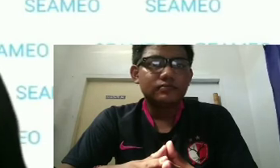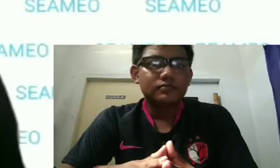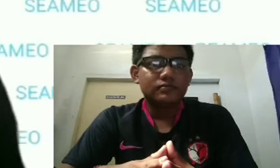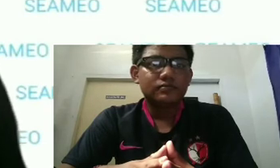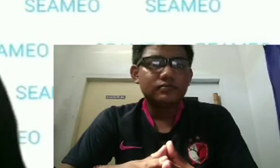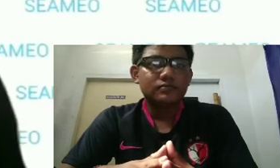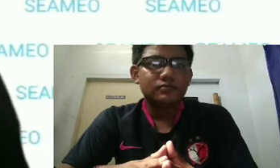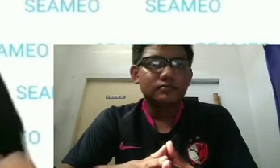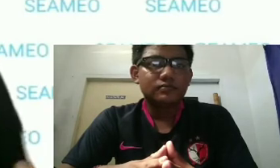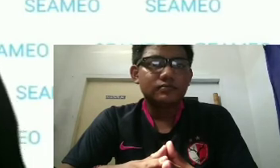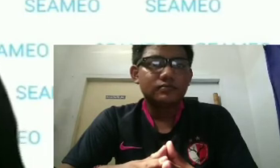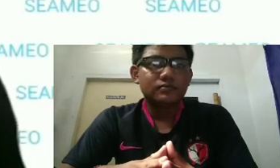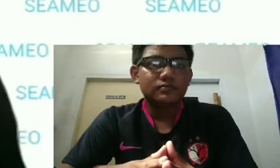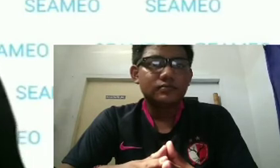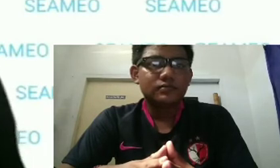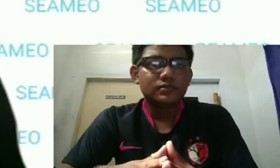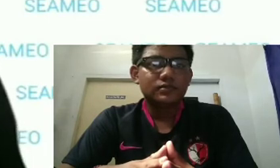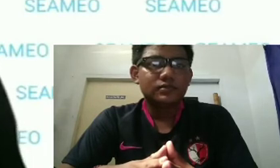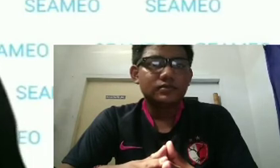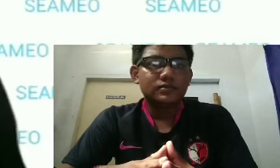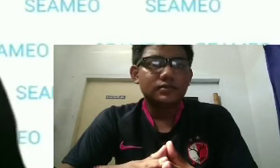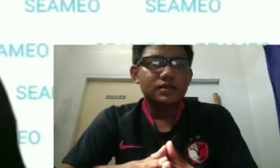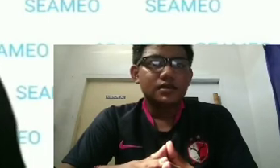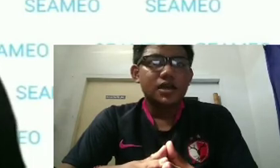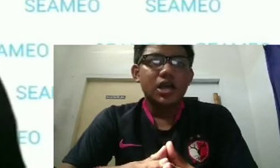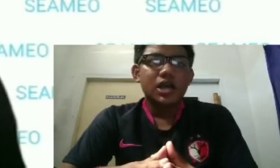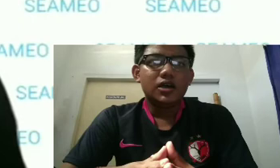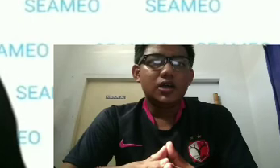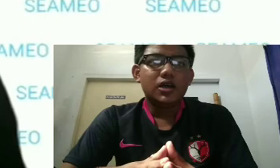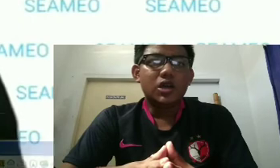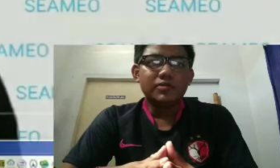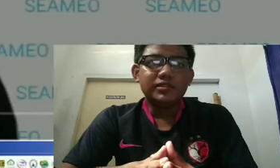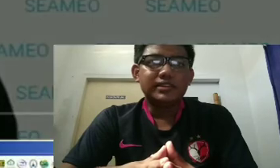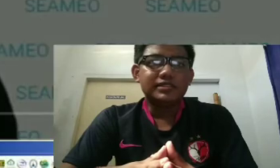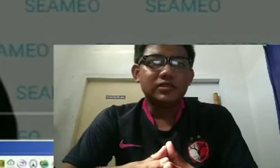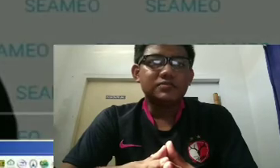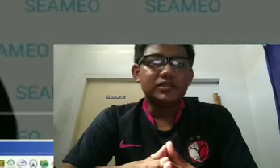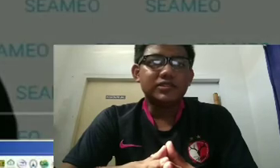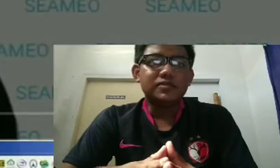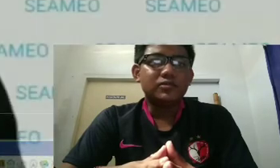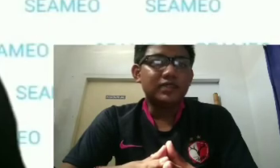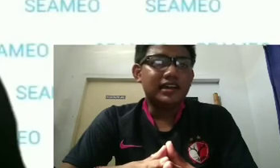those who are attending will learn a lot from CIMEO Pre-Congress Lecture Series all